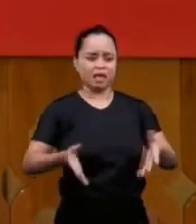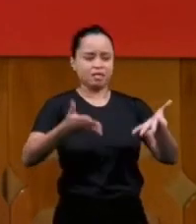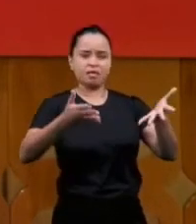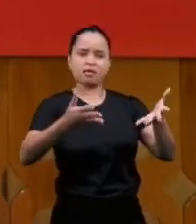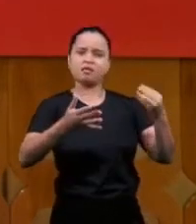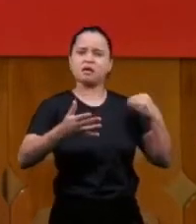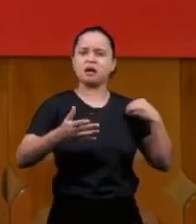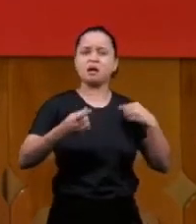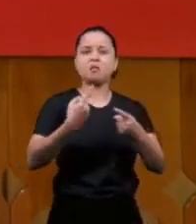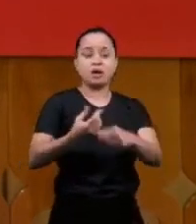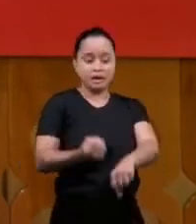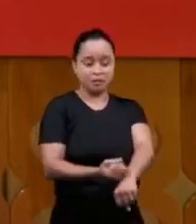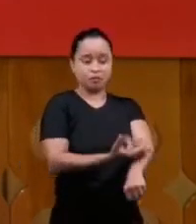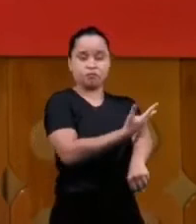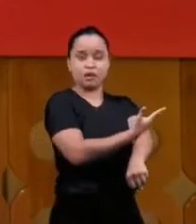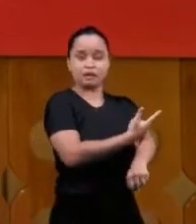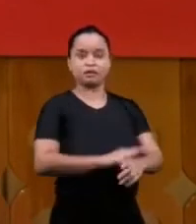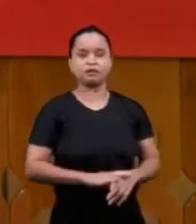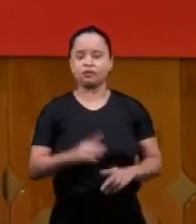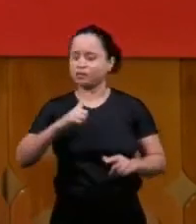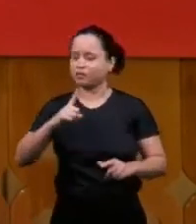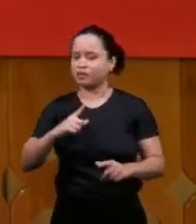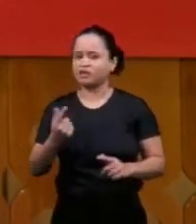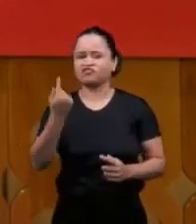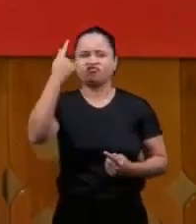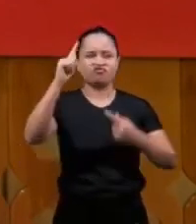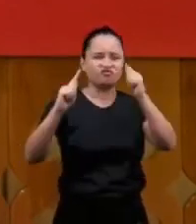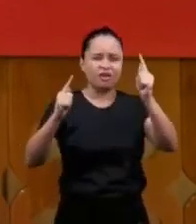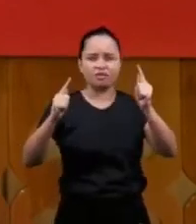emotion and these gestures they are impressive